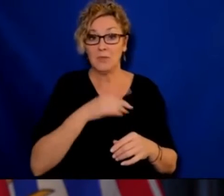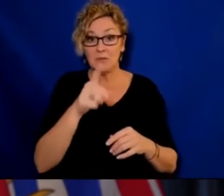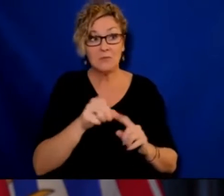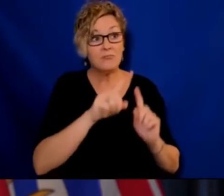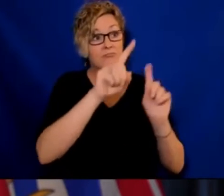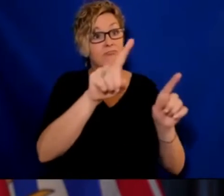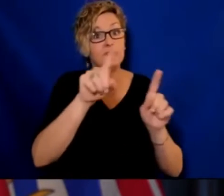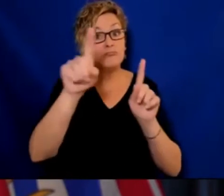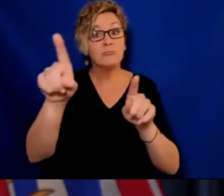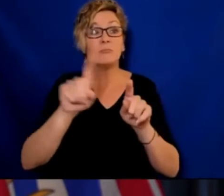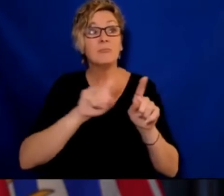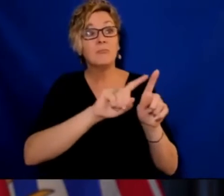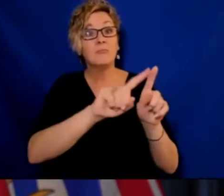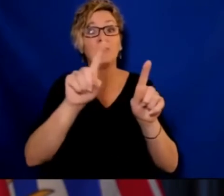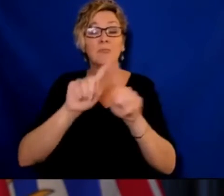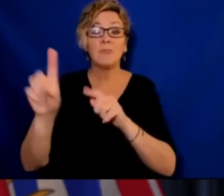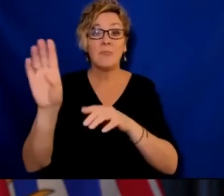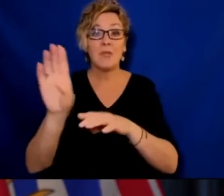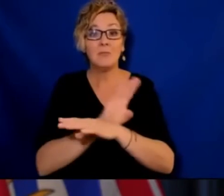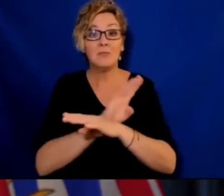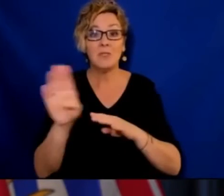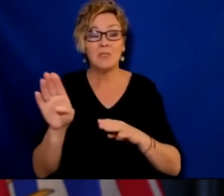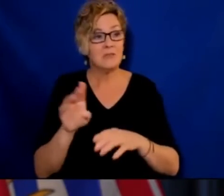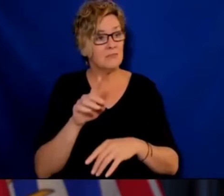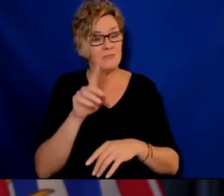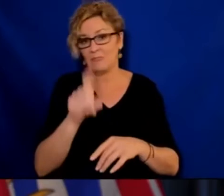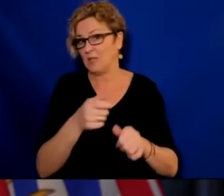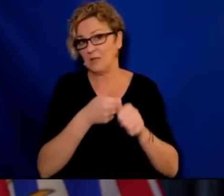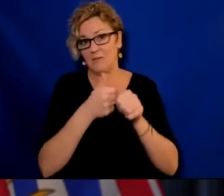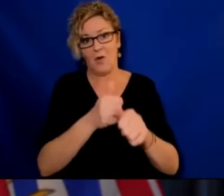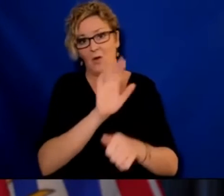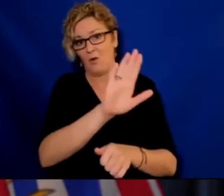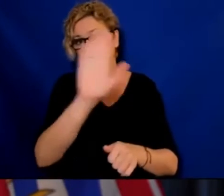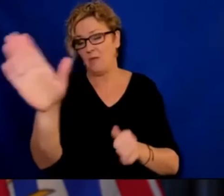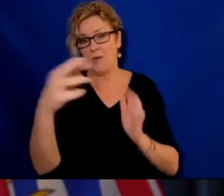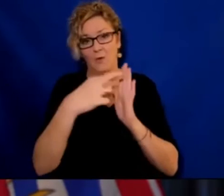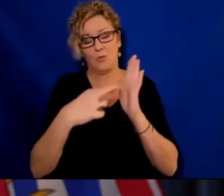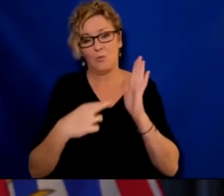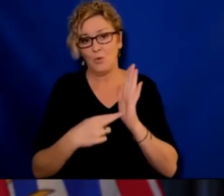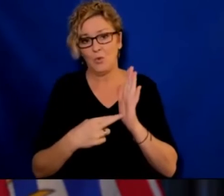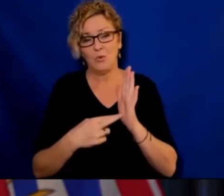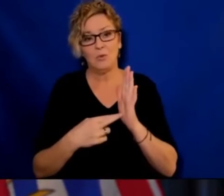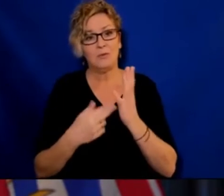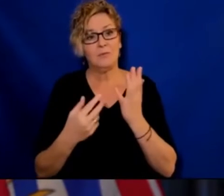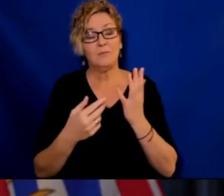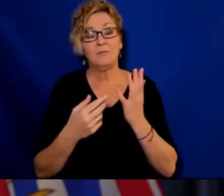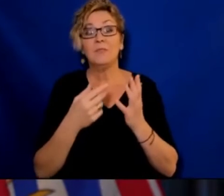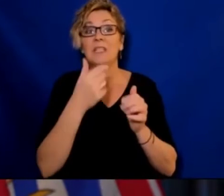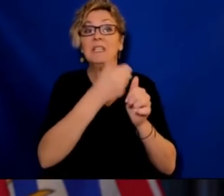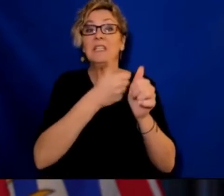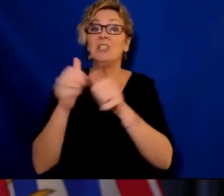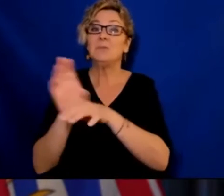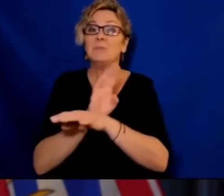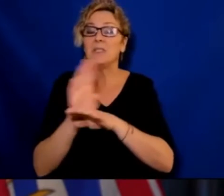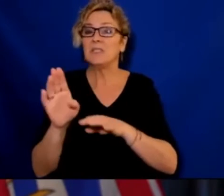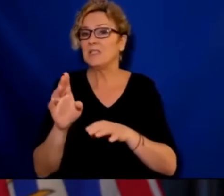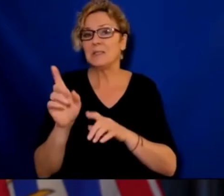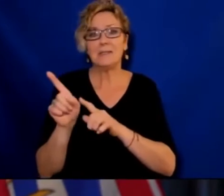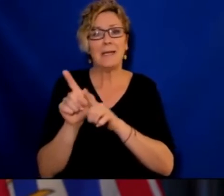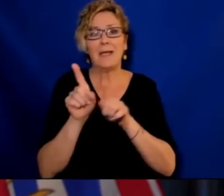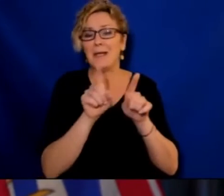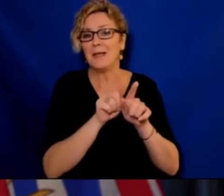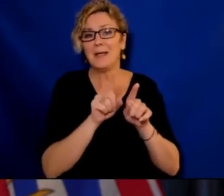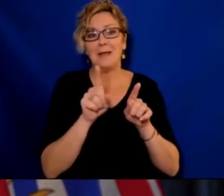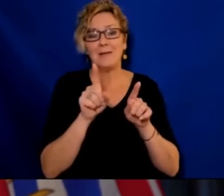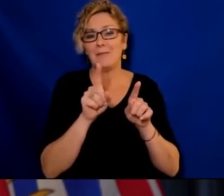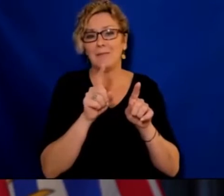This is no different than a requirement to follow fire codes or meet sanitation requirements. In addition to such things